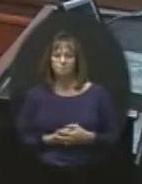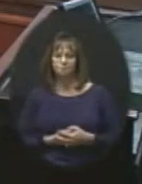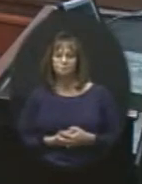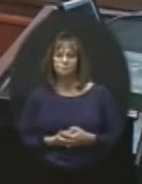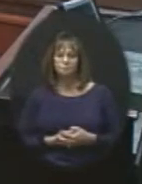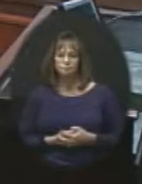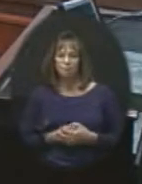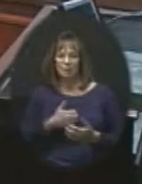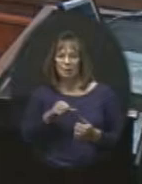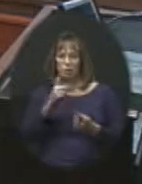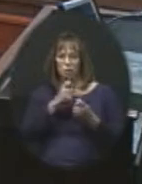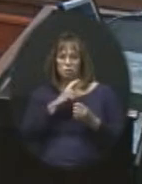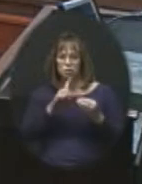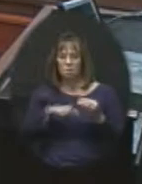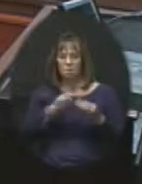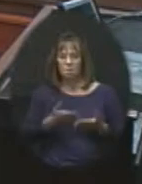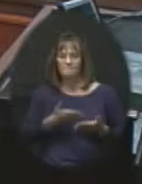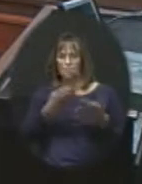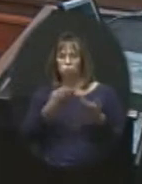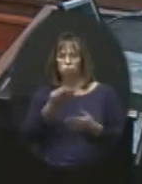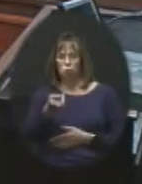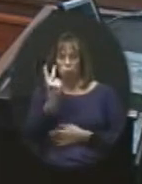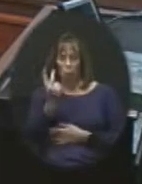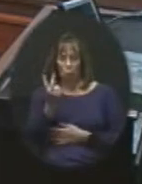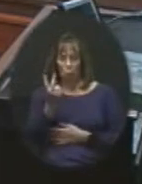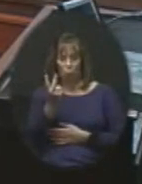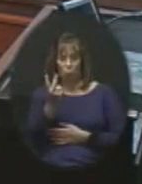So any questions about motion two?